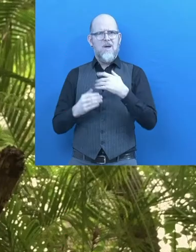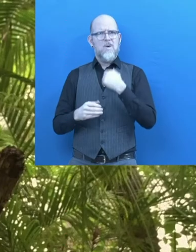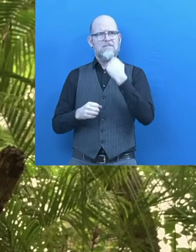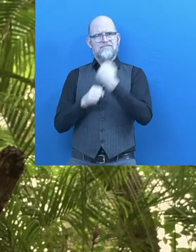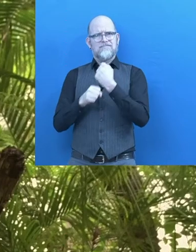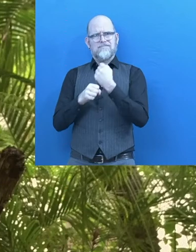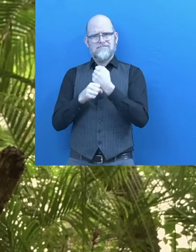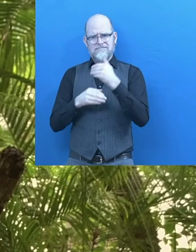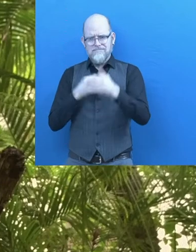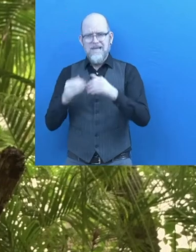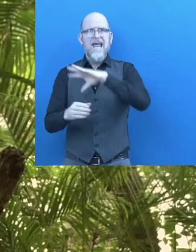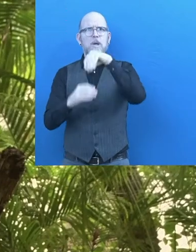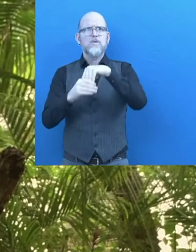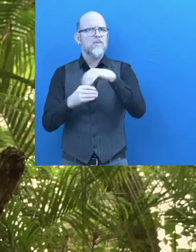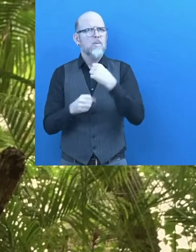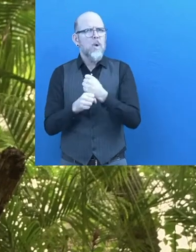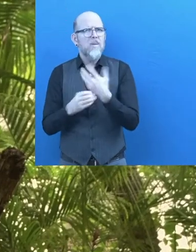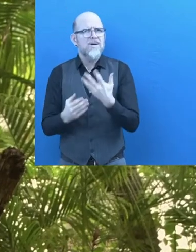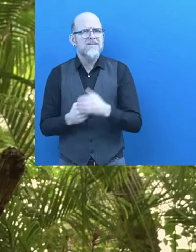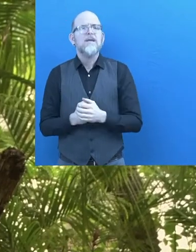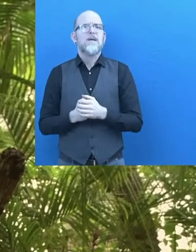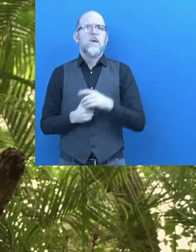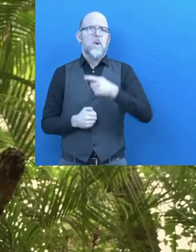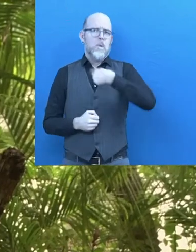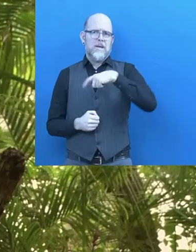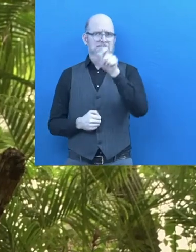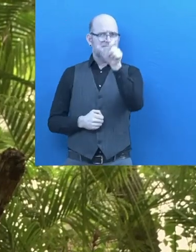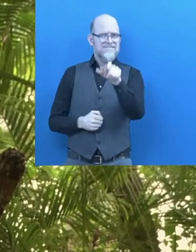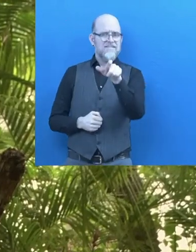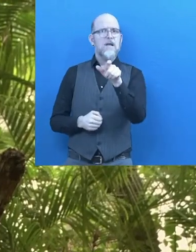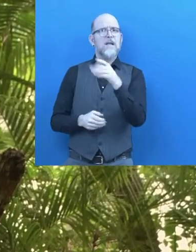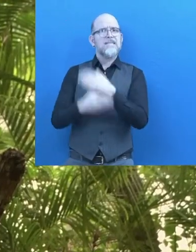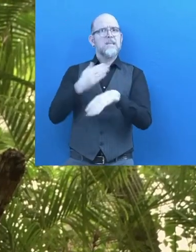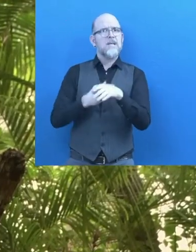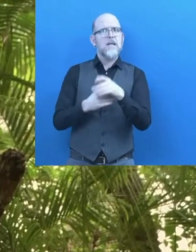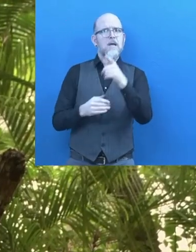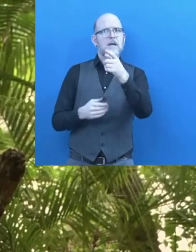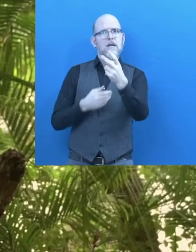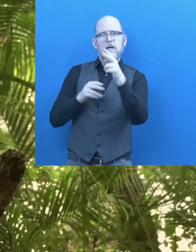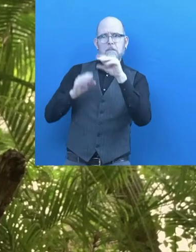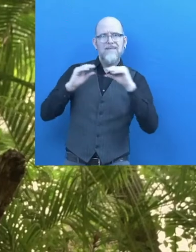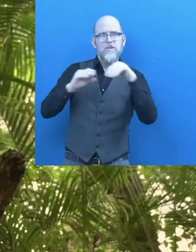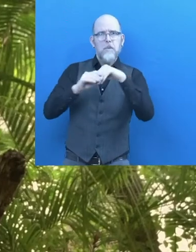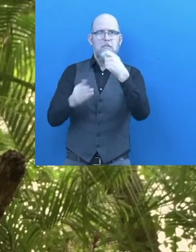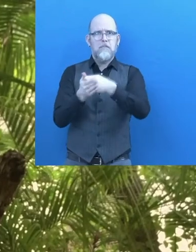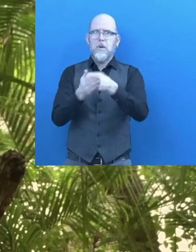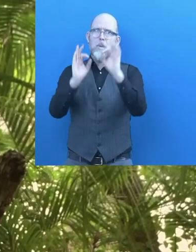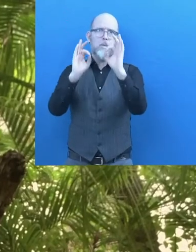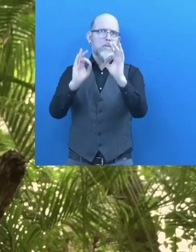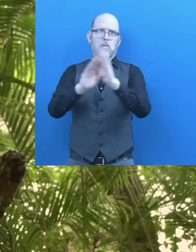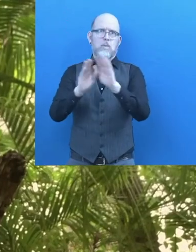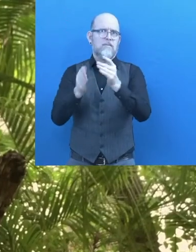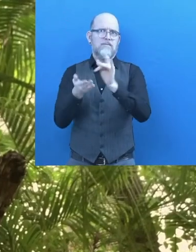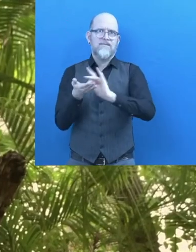We don't charge a penny to applicants with disabilities. The revenue stream comes from companies. We make money